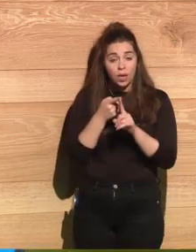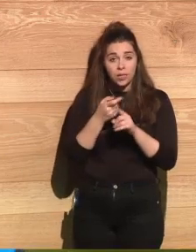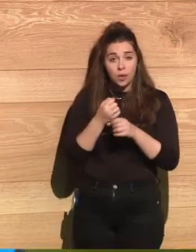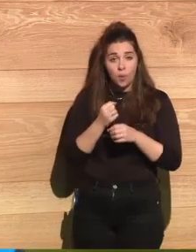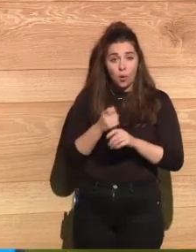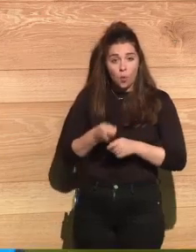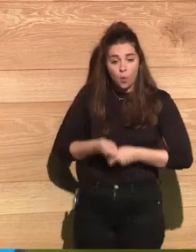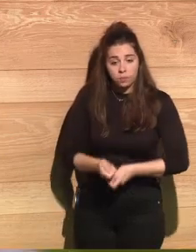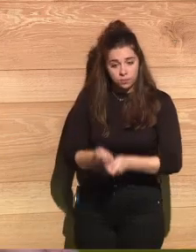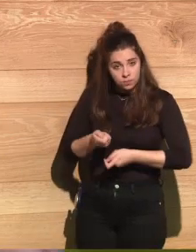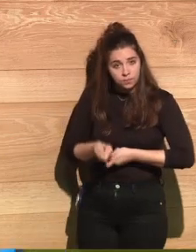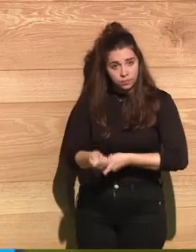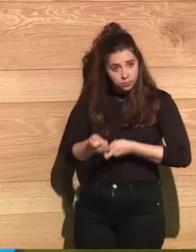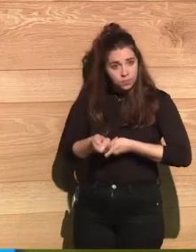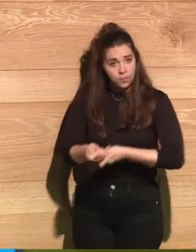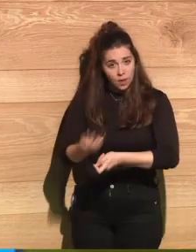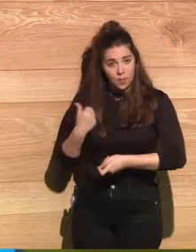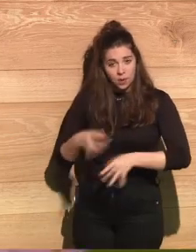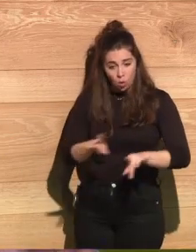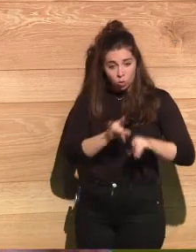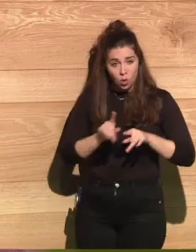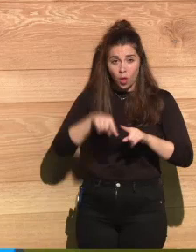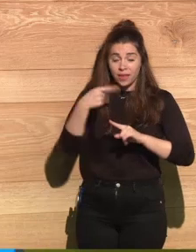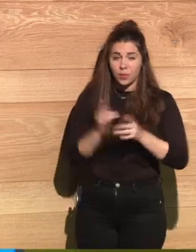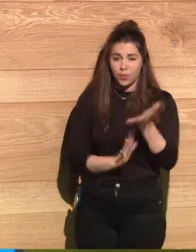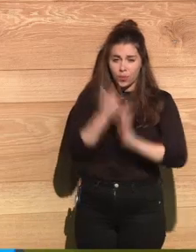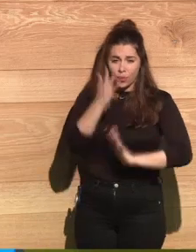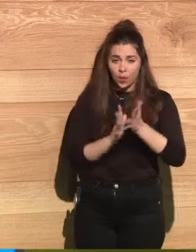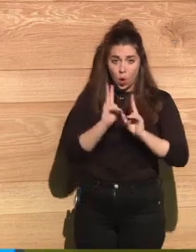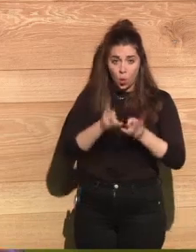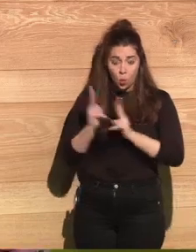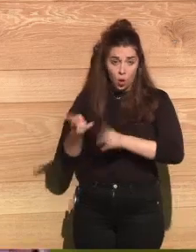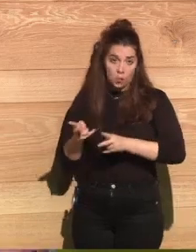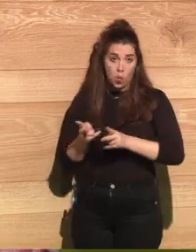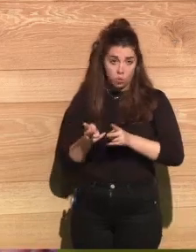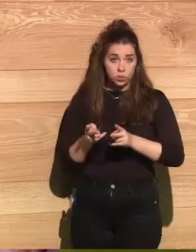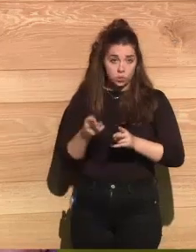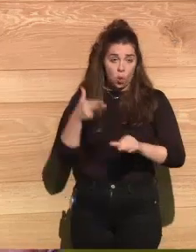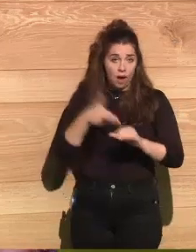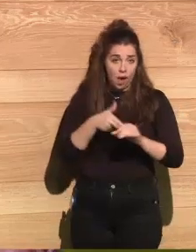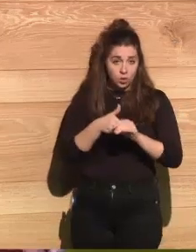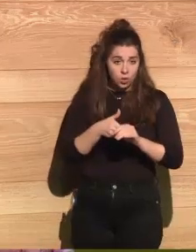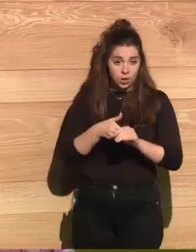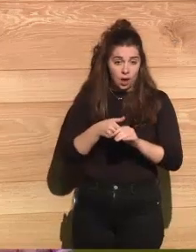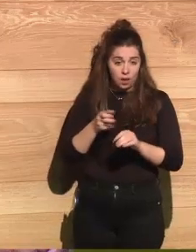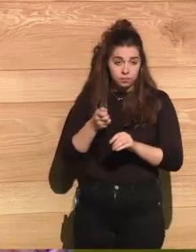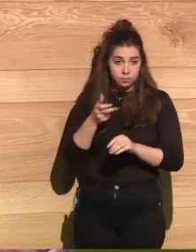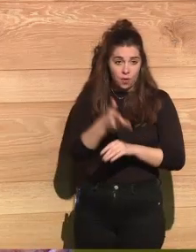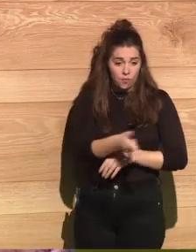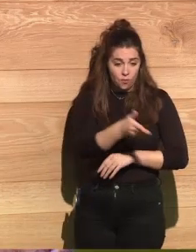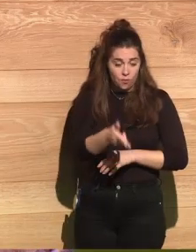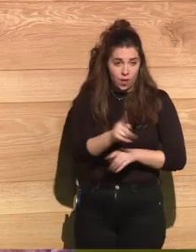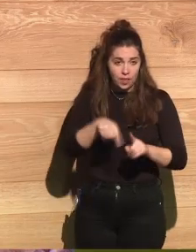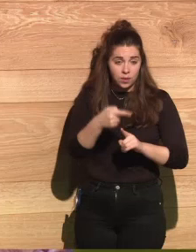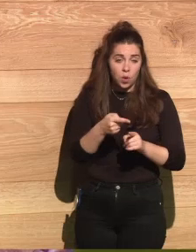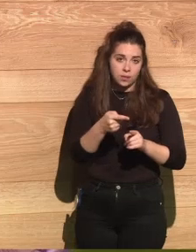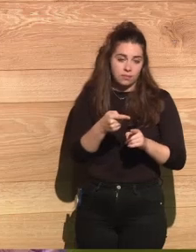match. And they kept turning the dead body, saying, stomach is half burnt. Brain is not